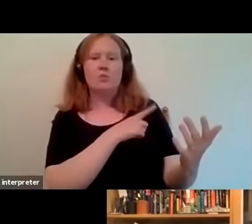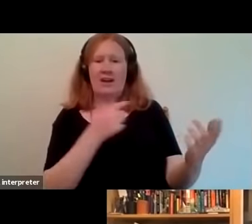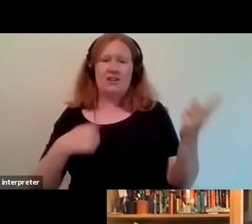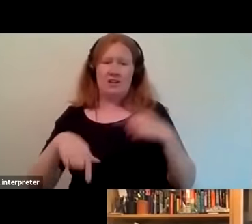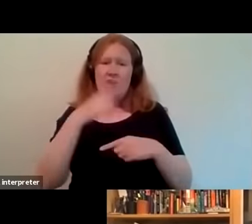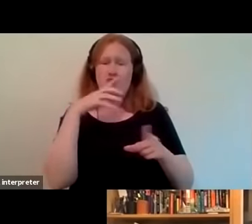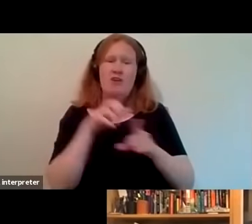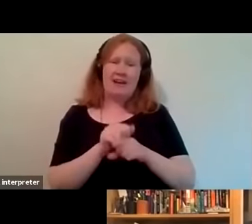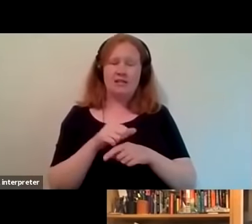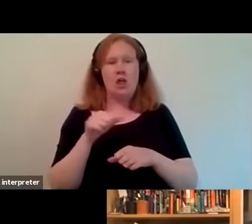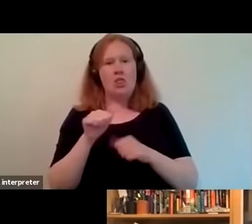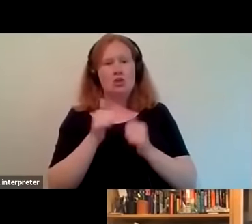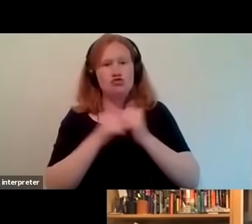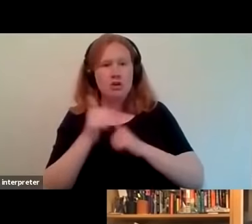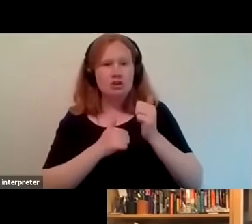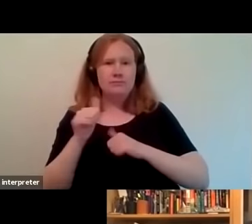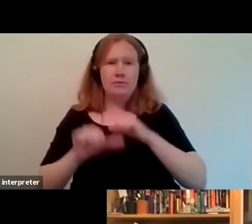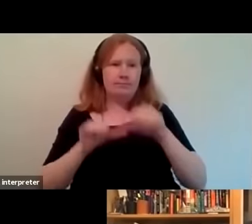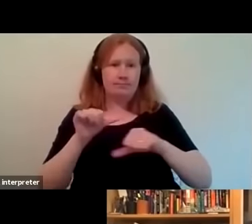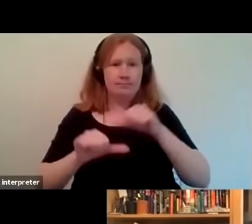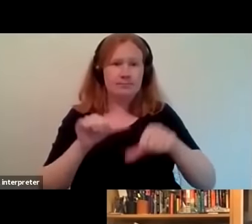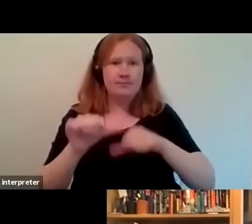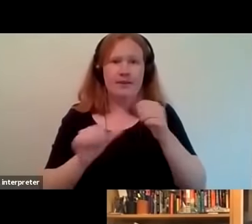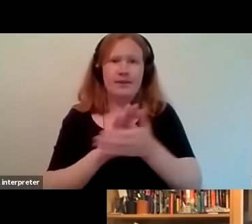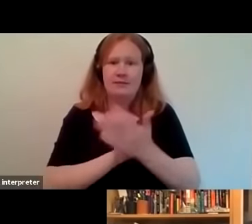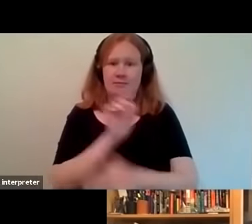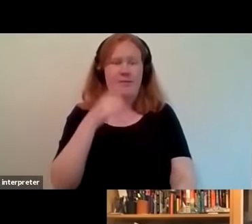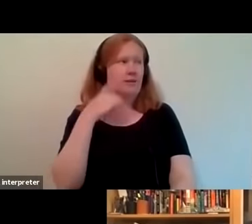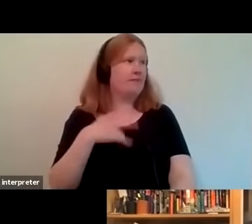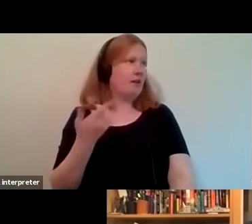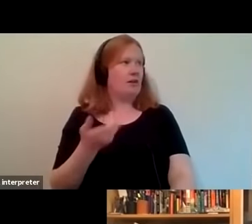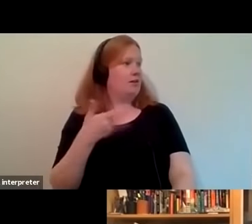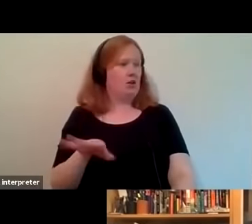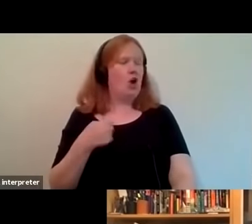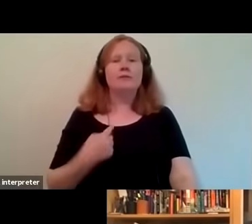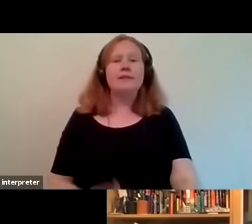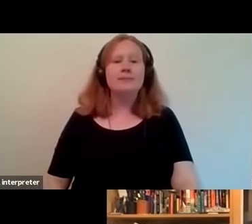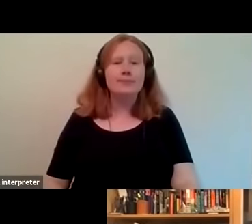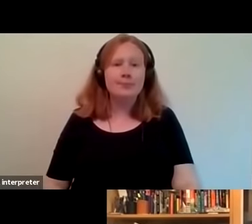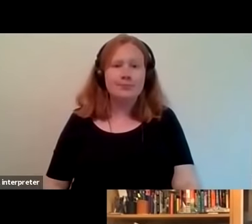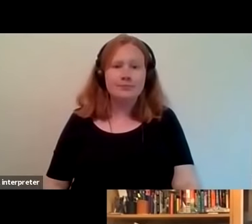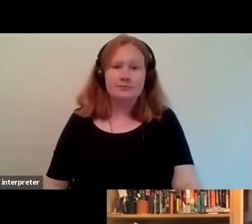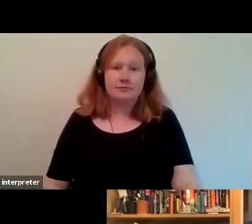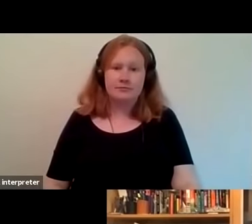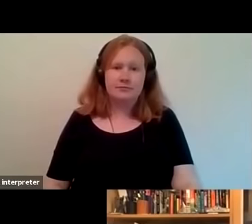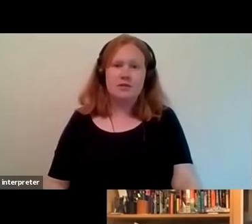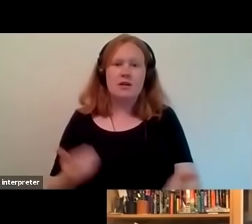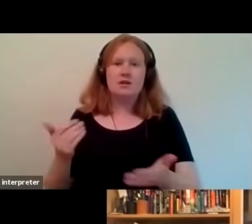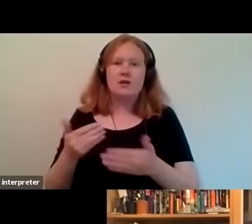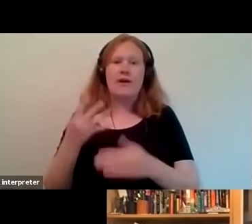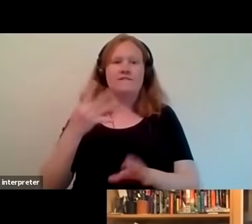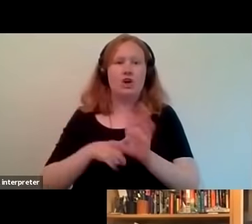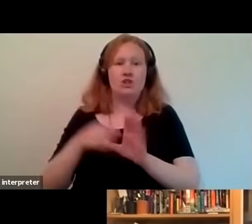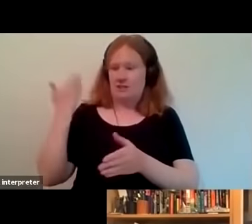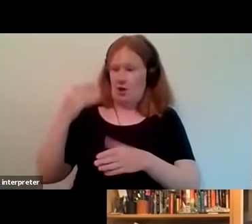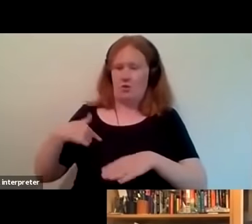is the structures and the processes that sometimes leave us feeling excluded and i say this because before i worked arrived at the fund four years ago